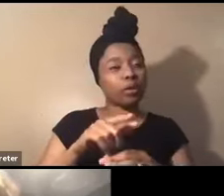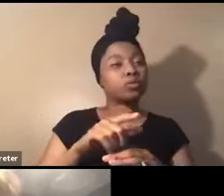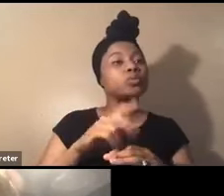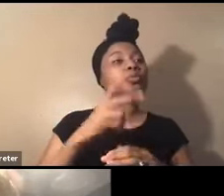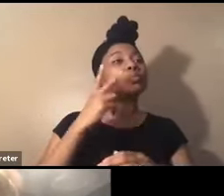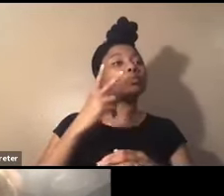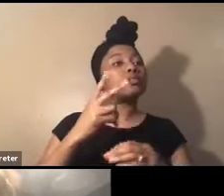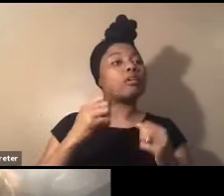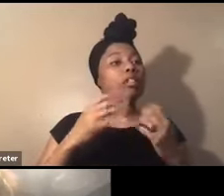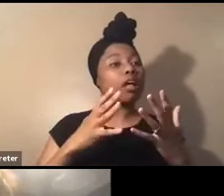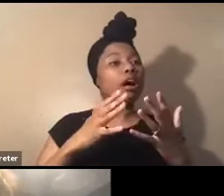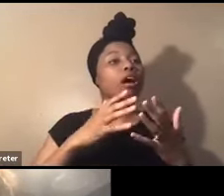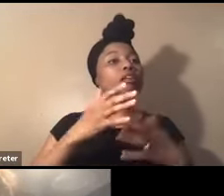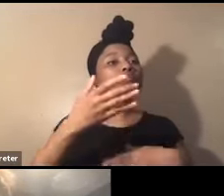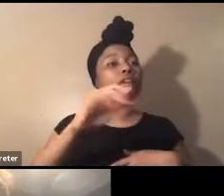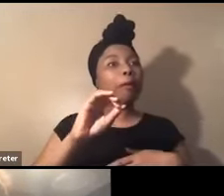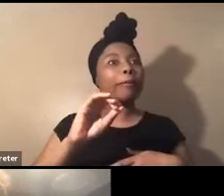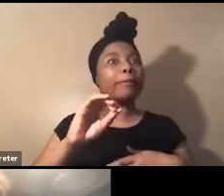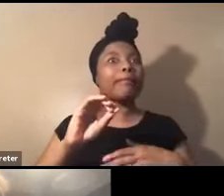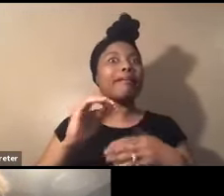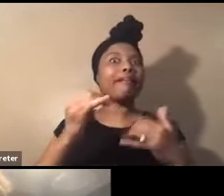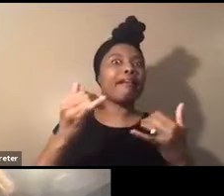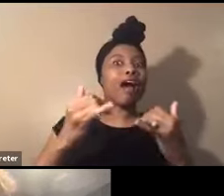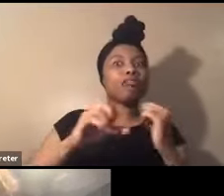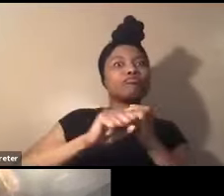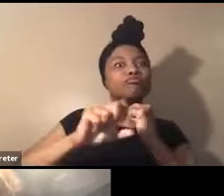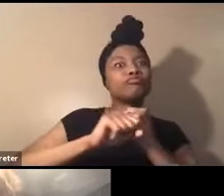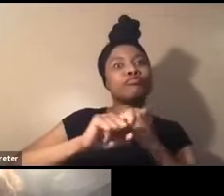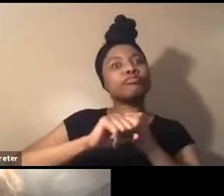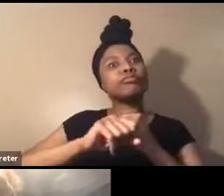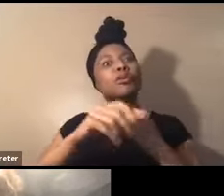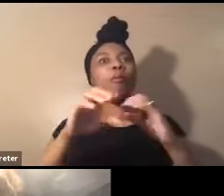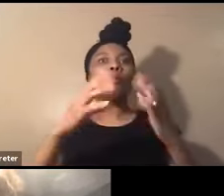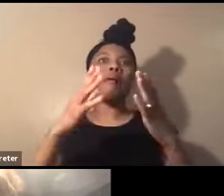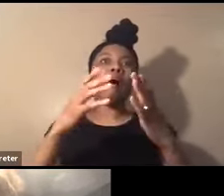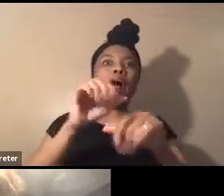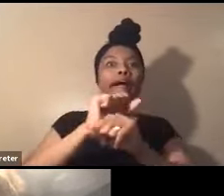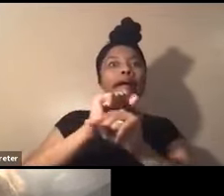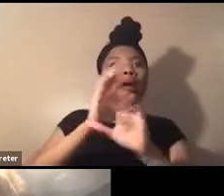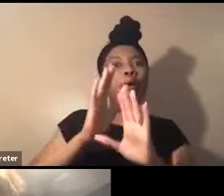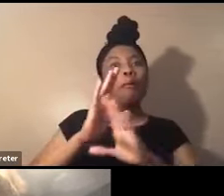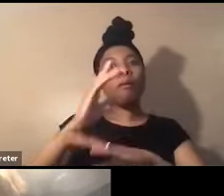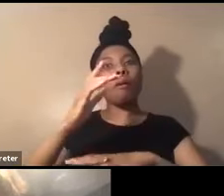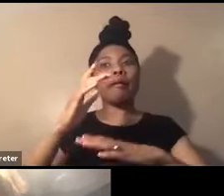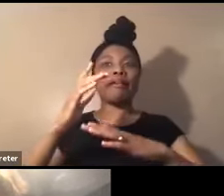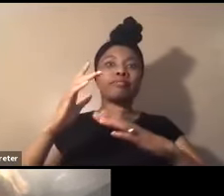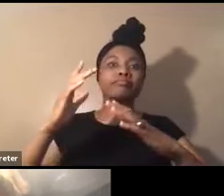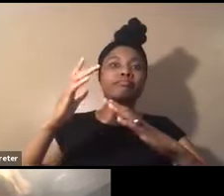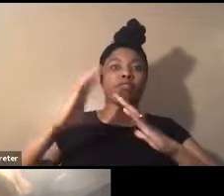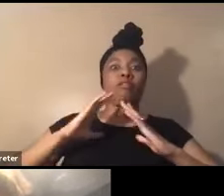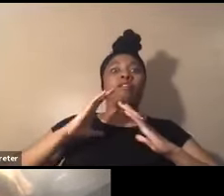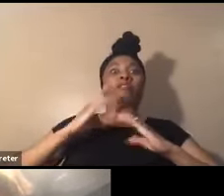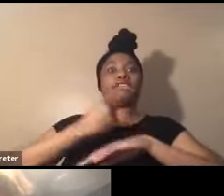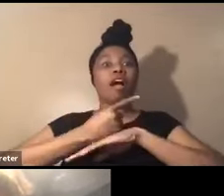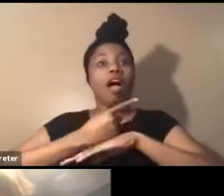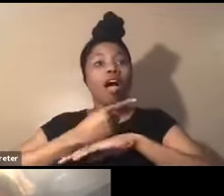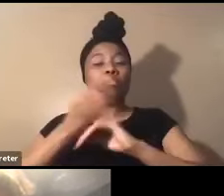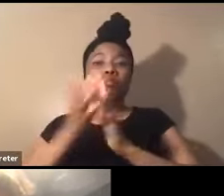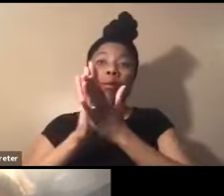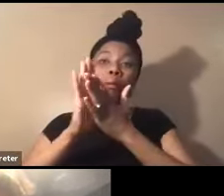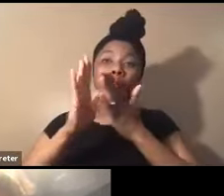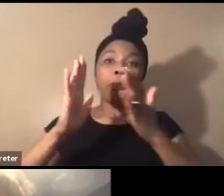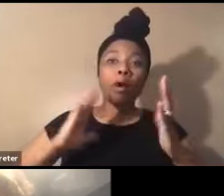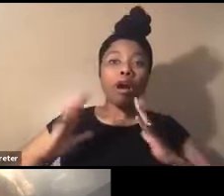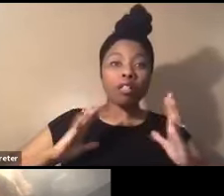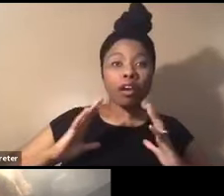a lot of companies now saying, you we're going to give our employees this day off, you know, we're going to make it a holiday, things of